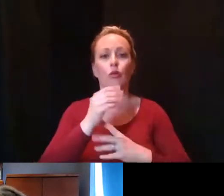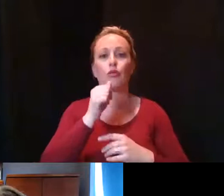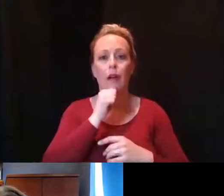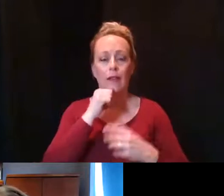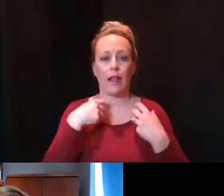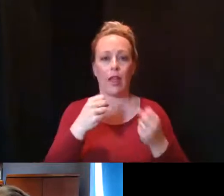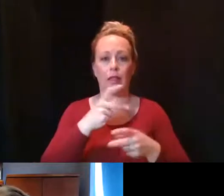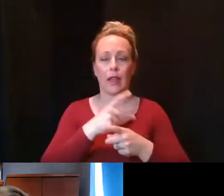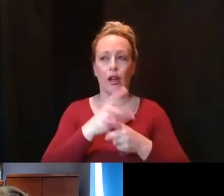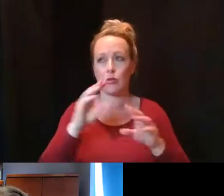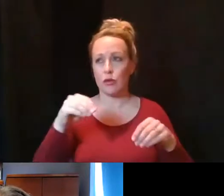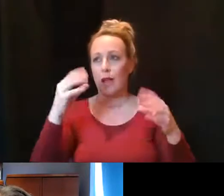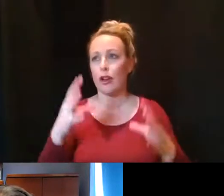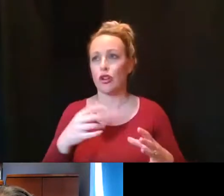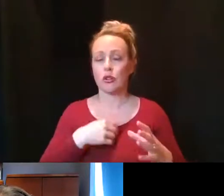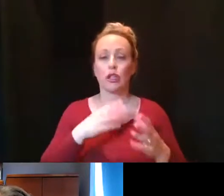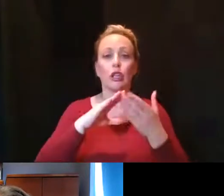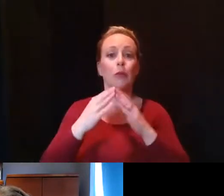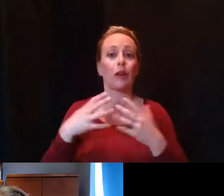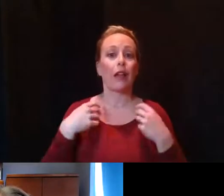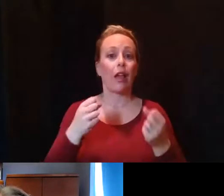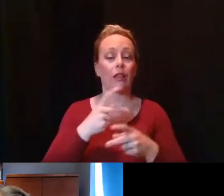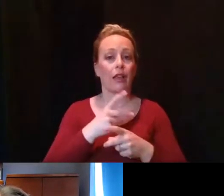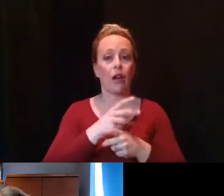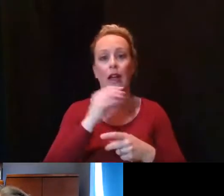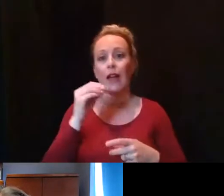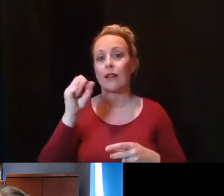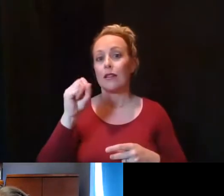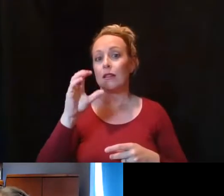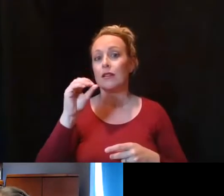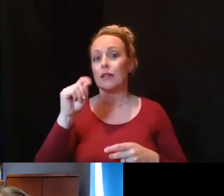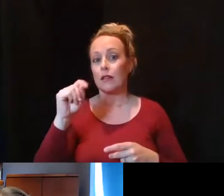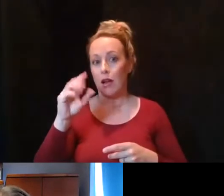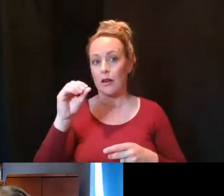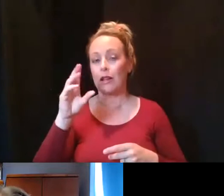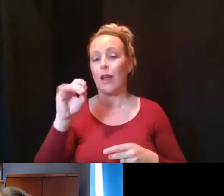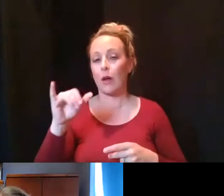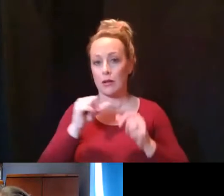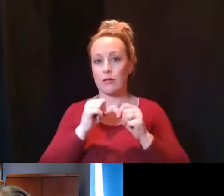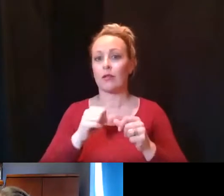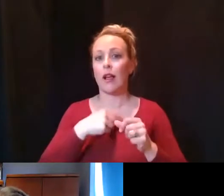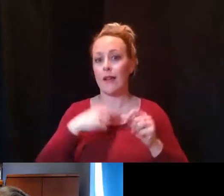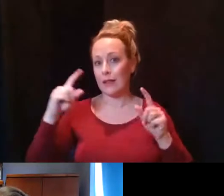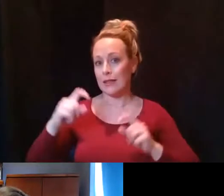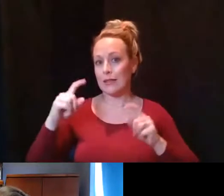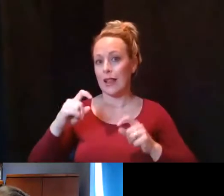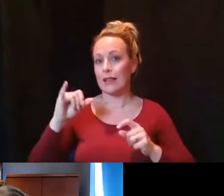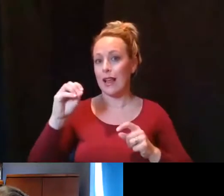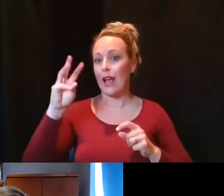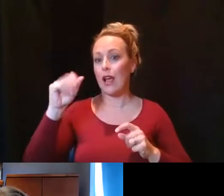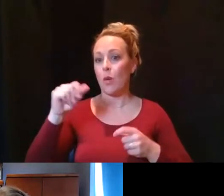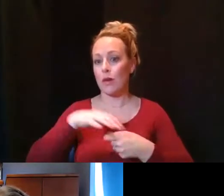through community health care. And then Scott County continues to have a test Iowa site where